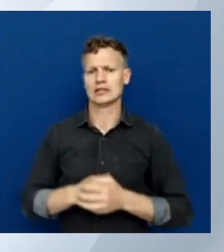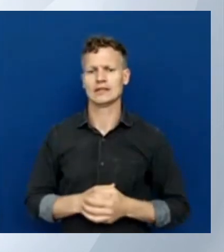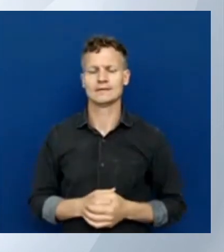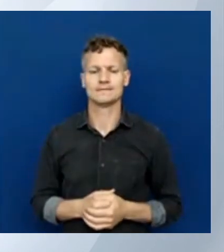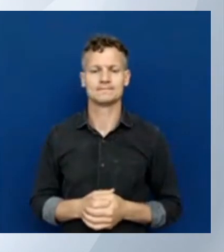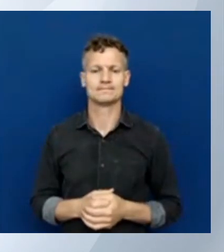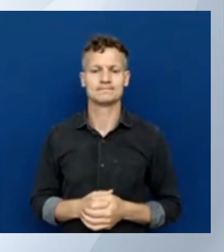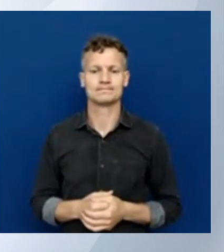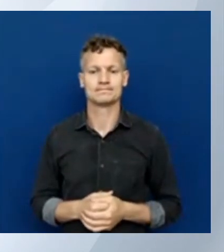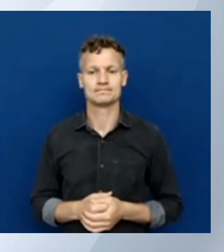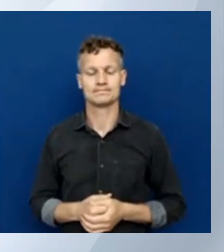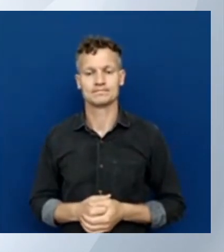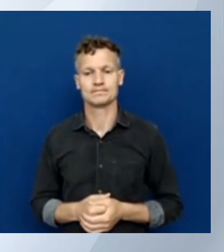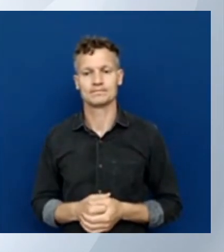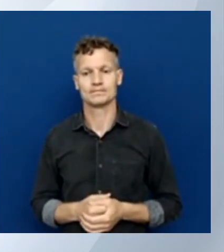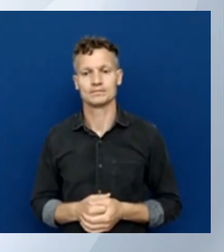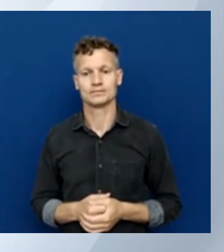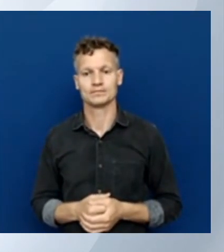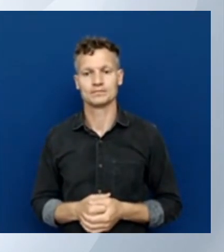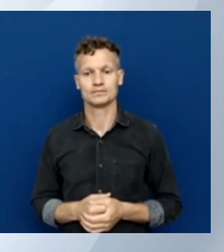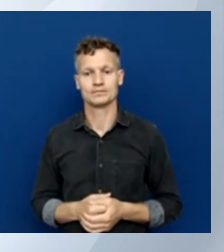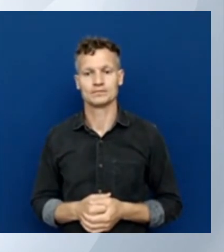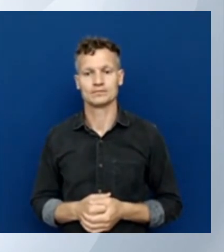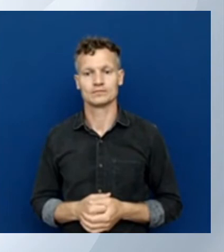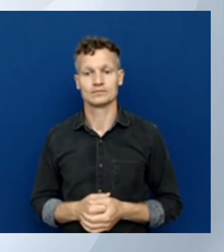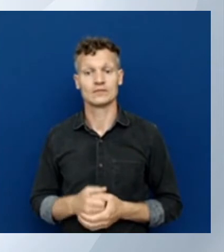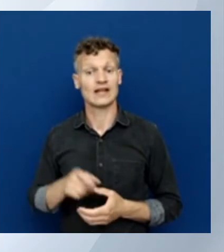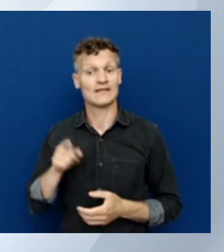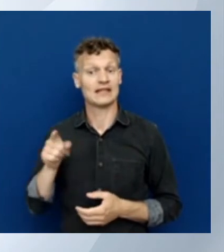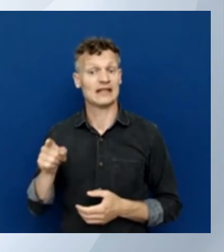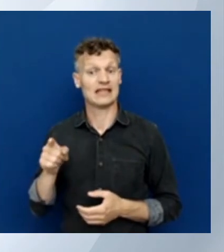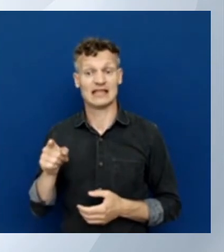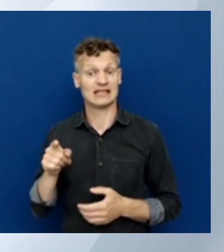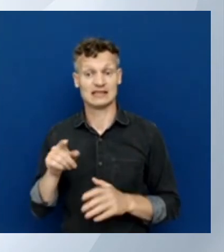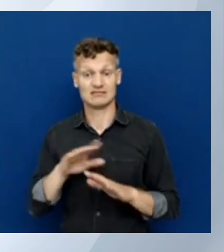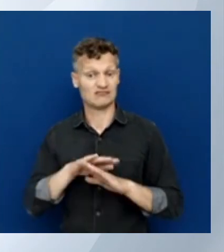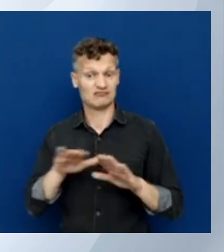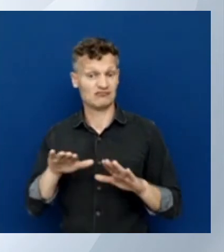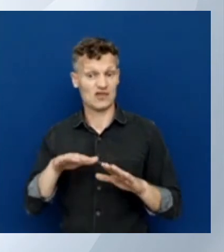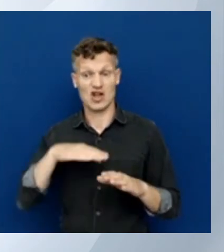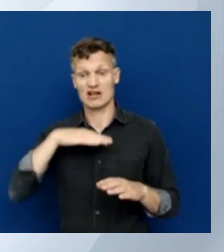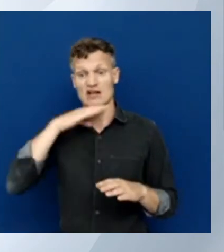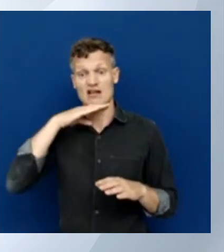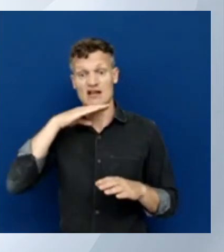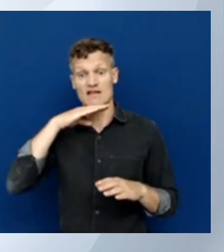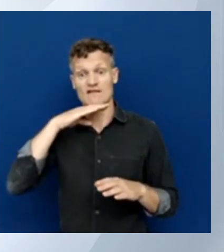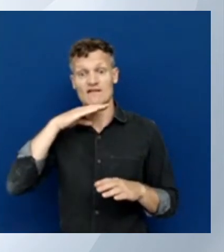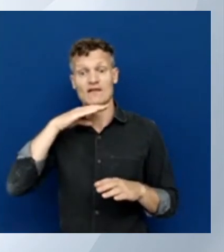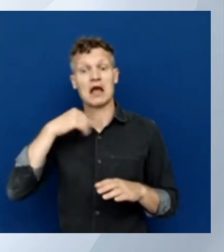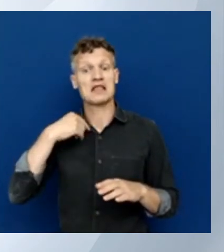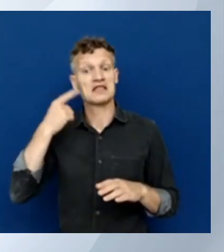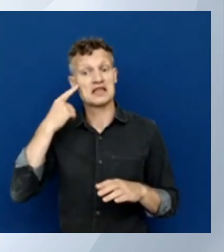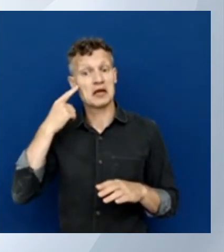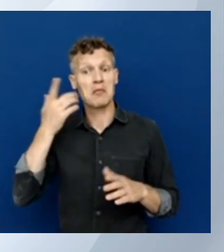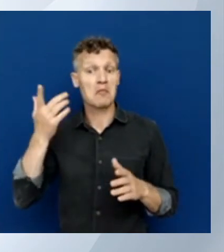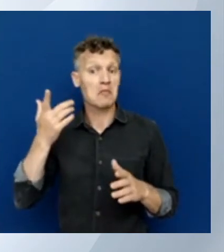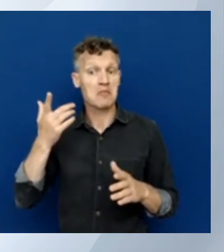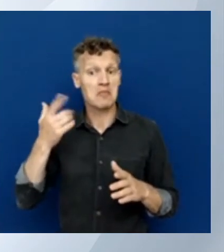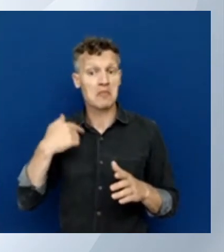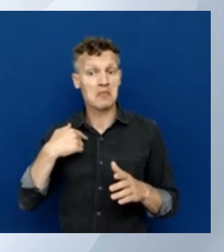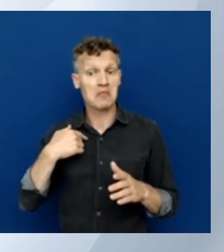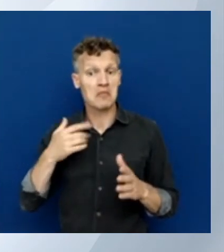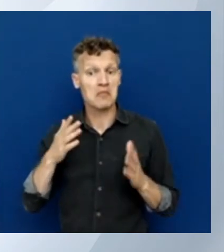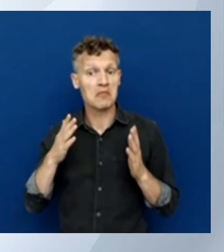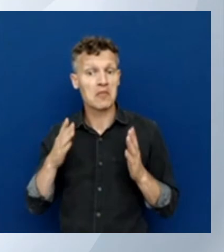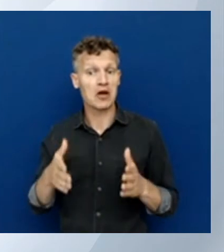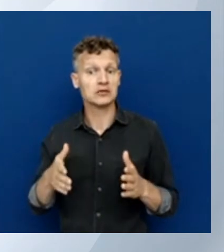And if that's not enough, if I have this resource group and I think, well, I only need the public IP